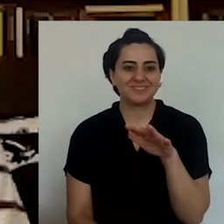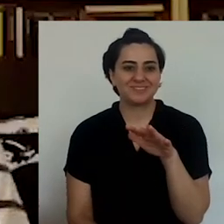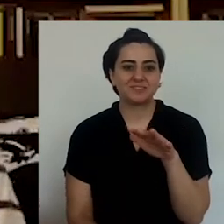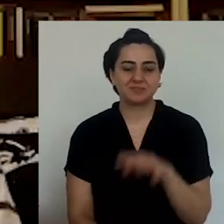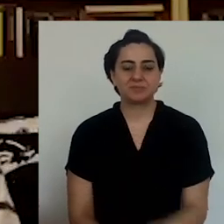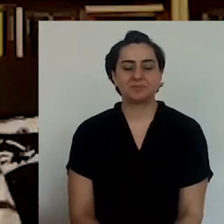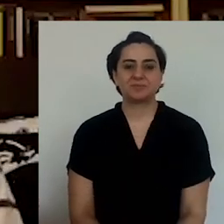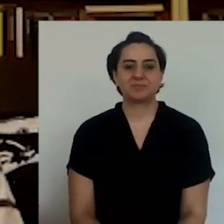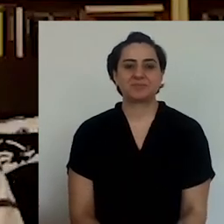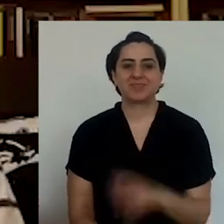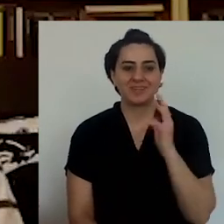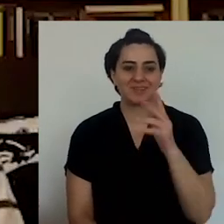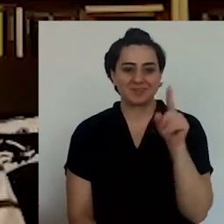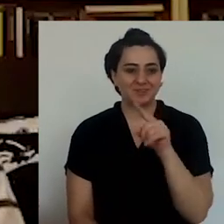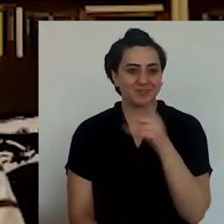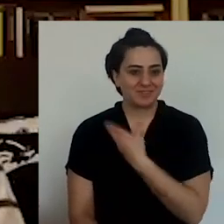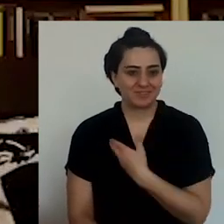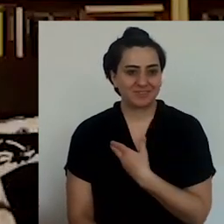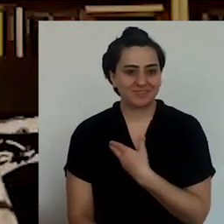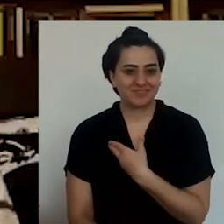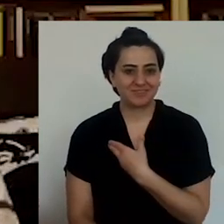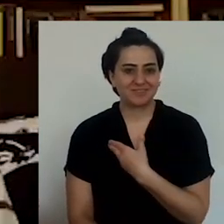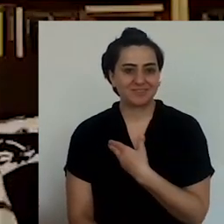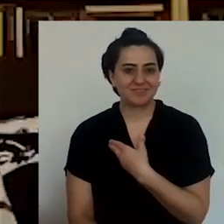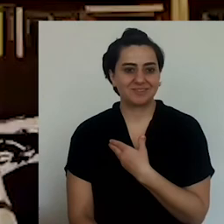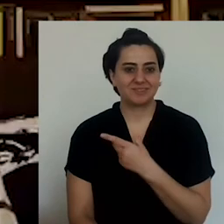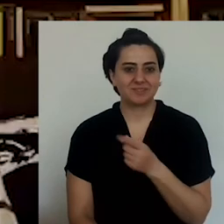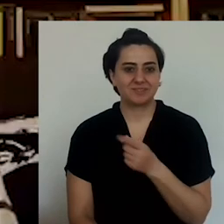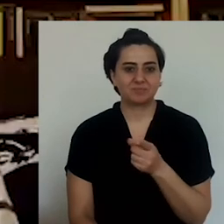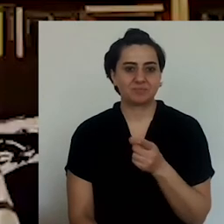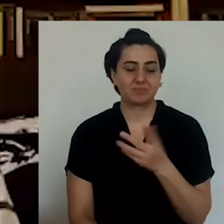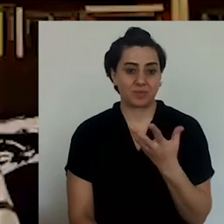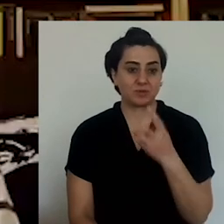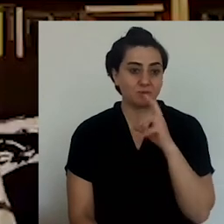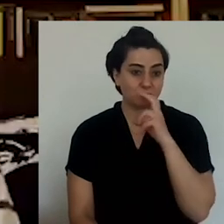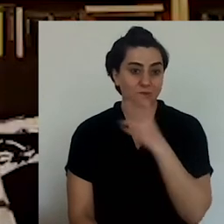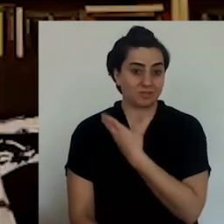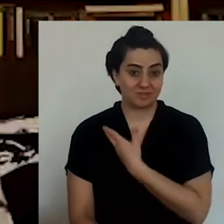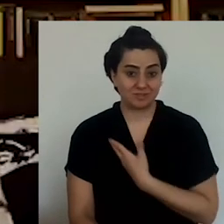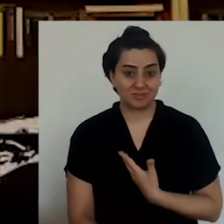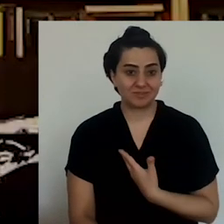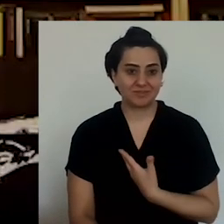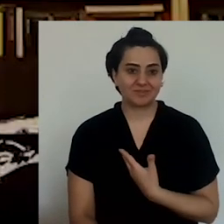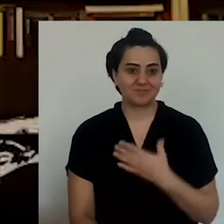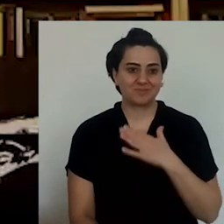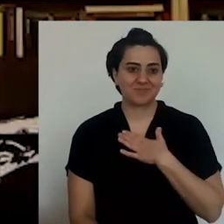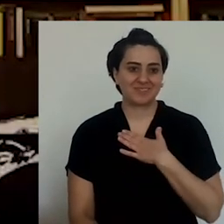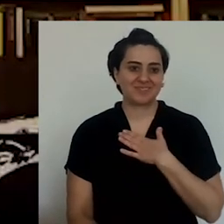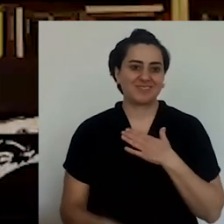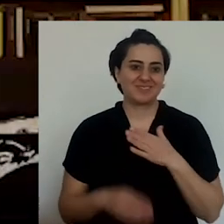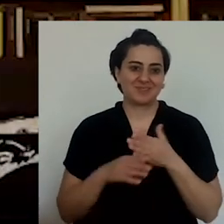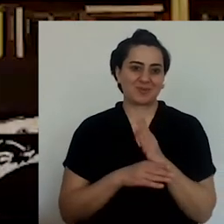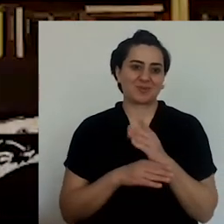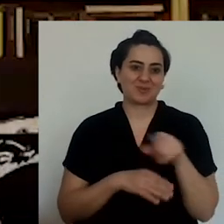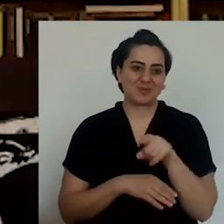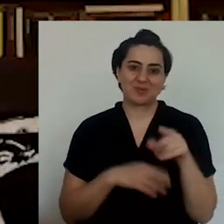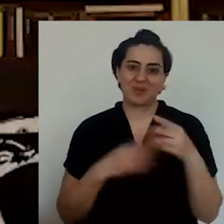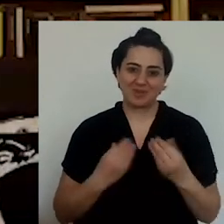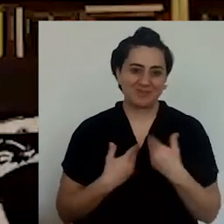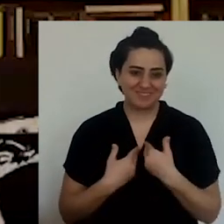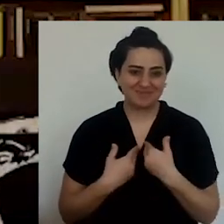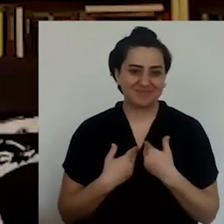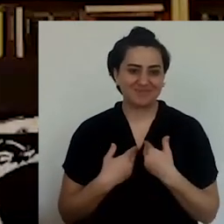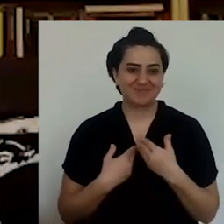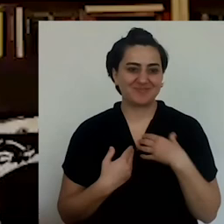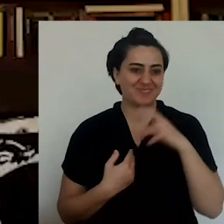onion, you asked about the region that onions come from, because you